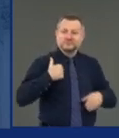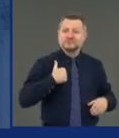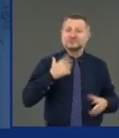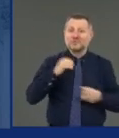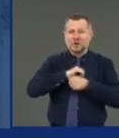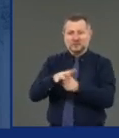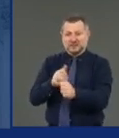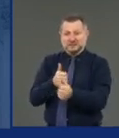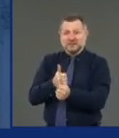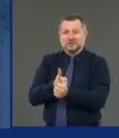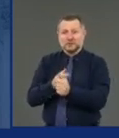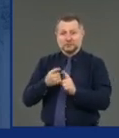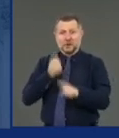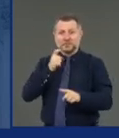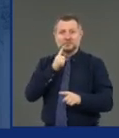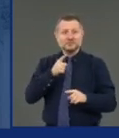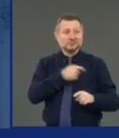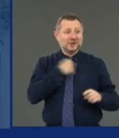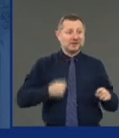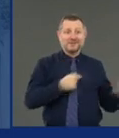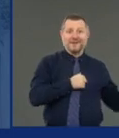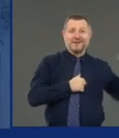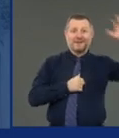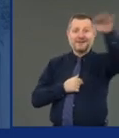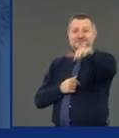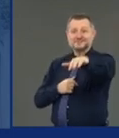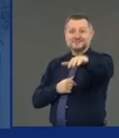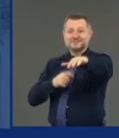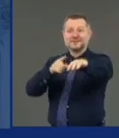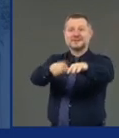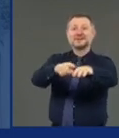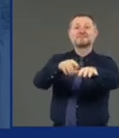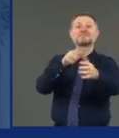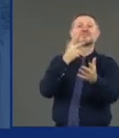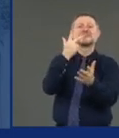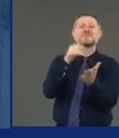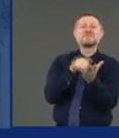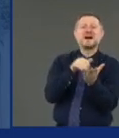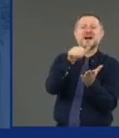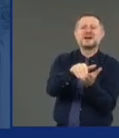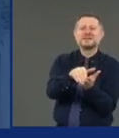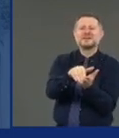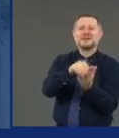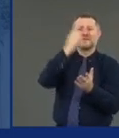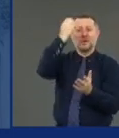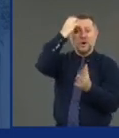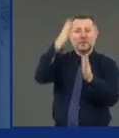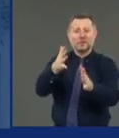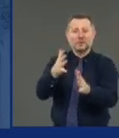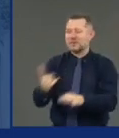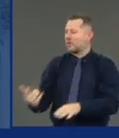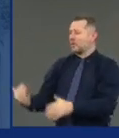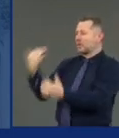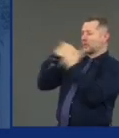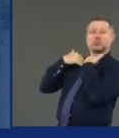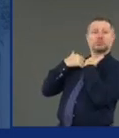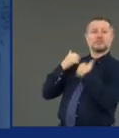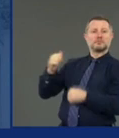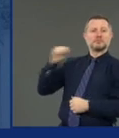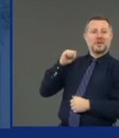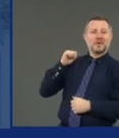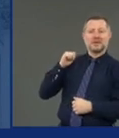million Europeans come to New York, land in our airports, January, February,